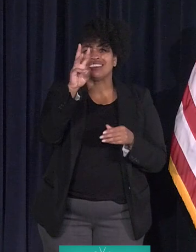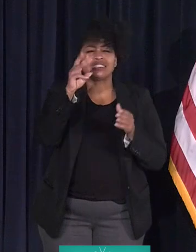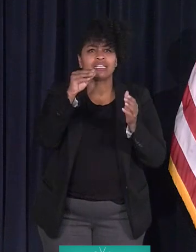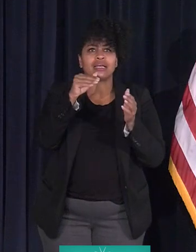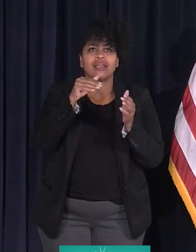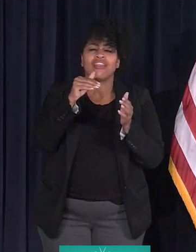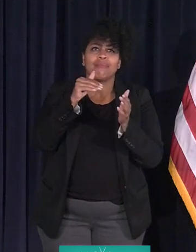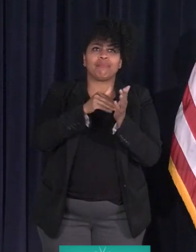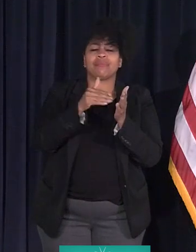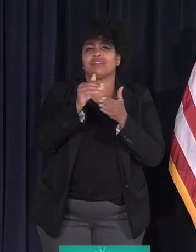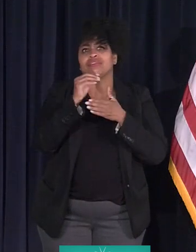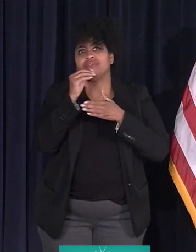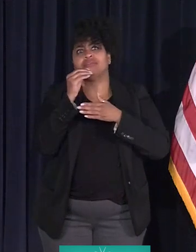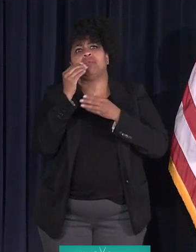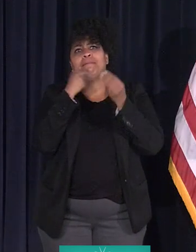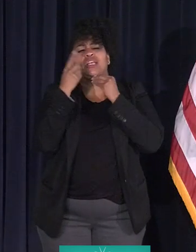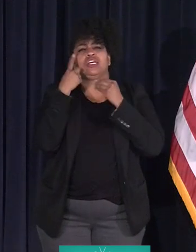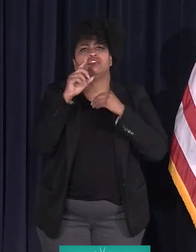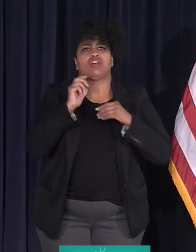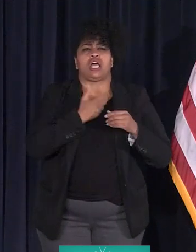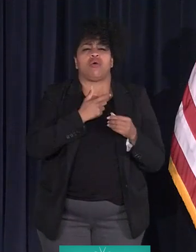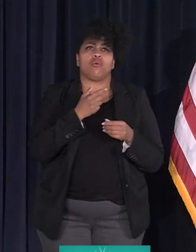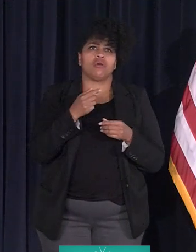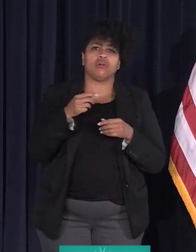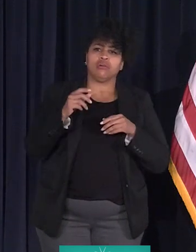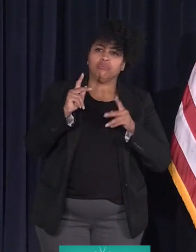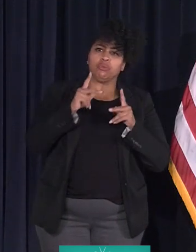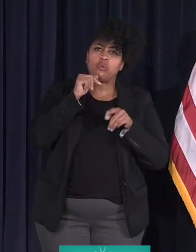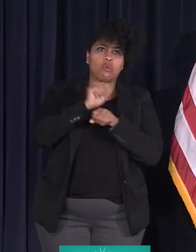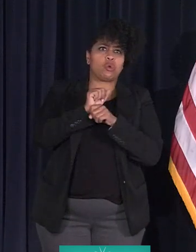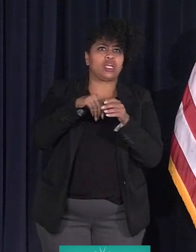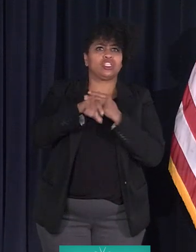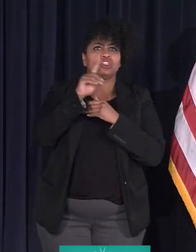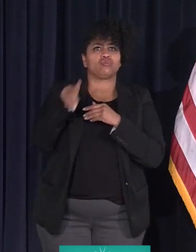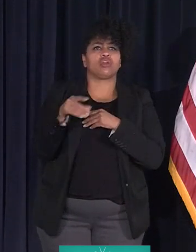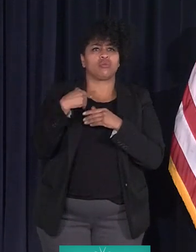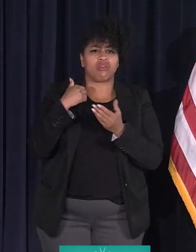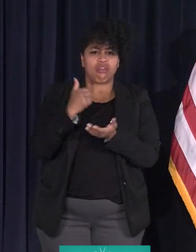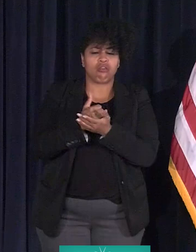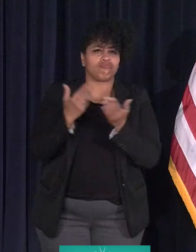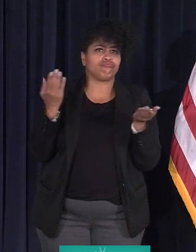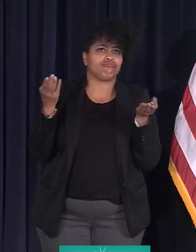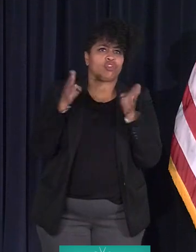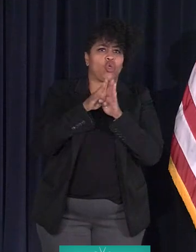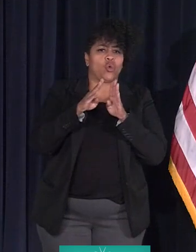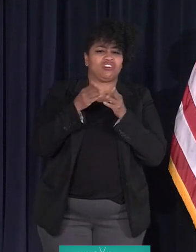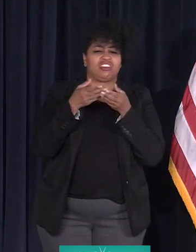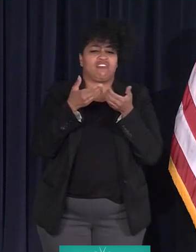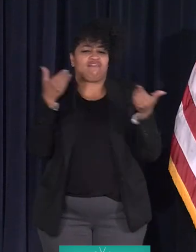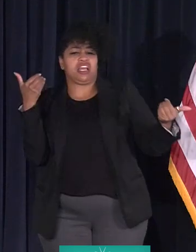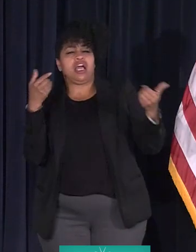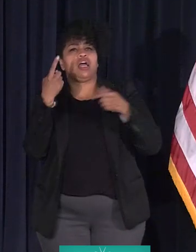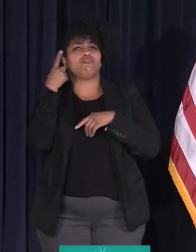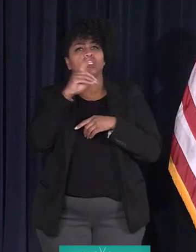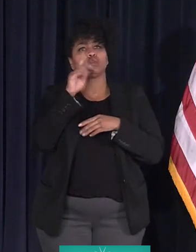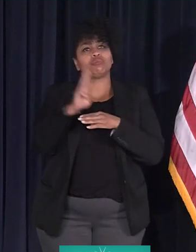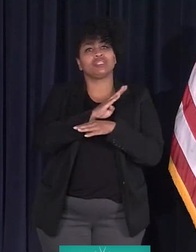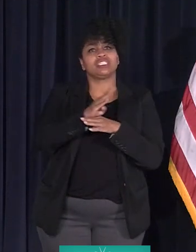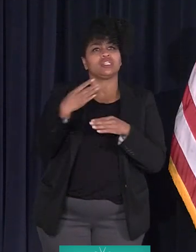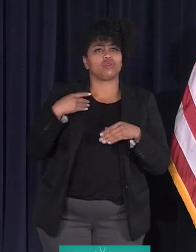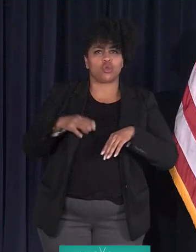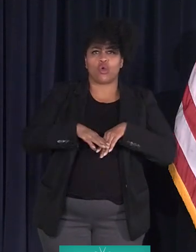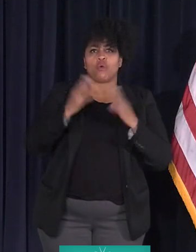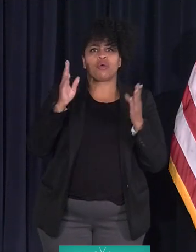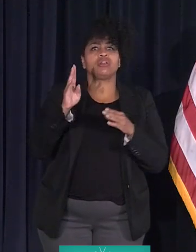Digital Detroit program to help close the digital divide for Detroit businesses. We worked on the launch of DetroitMeansBusiness.org,